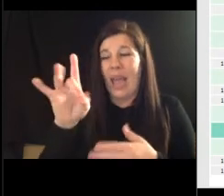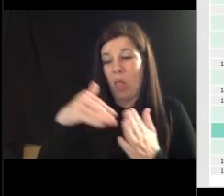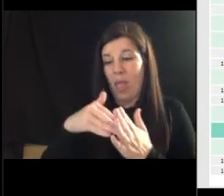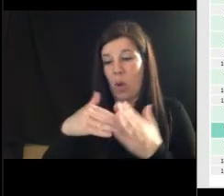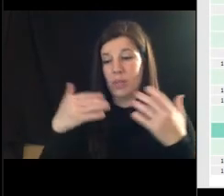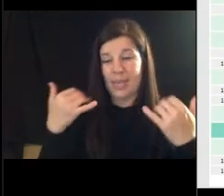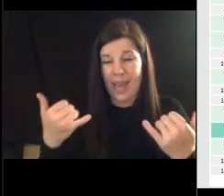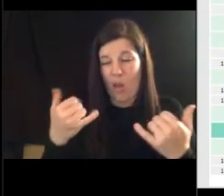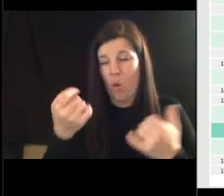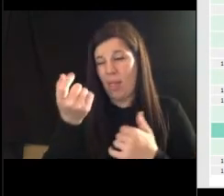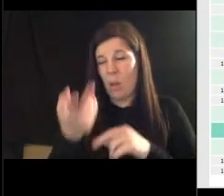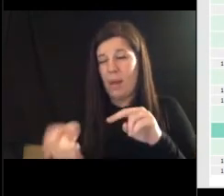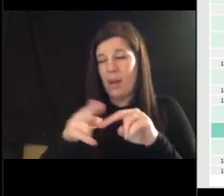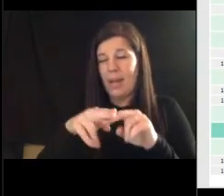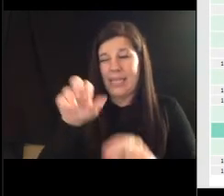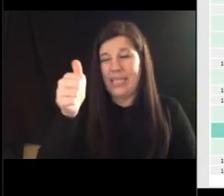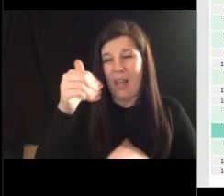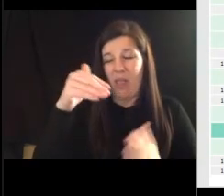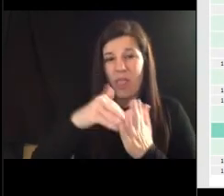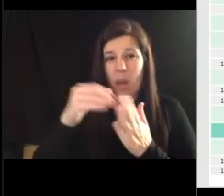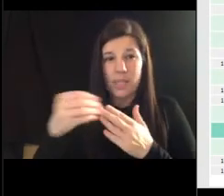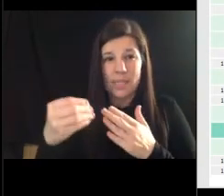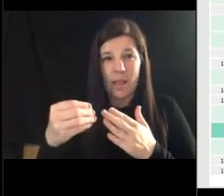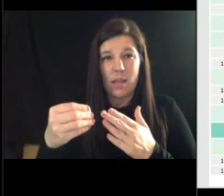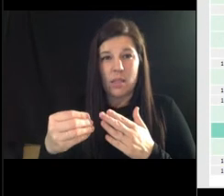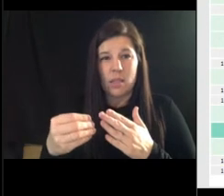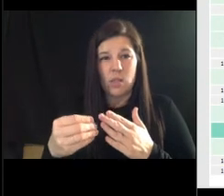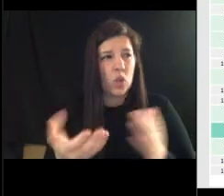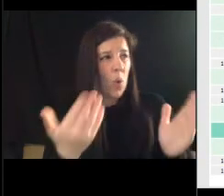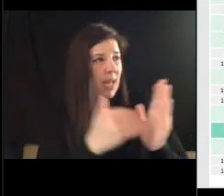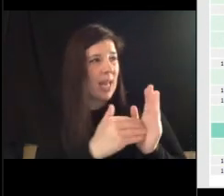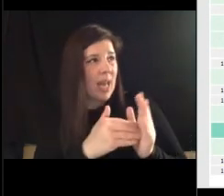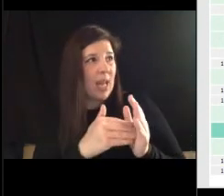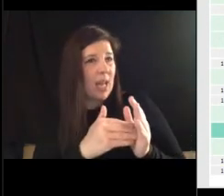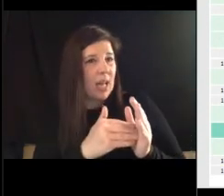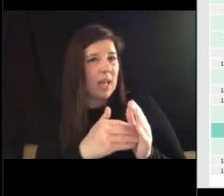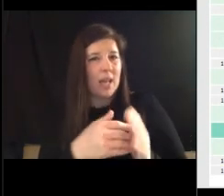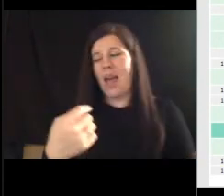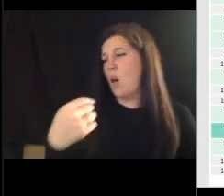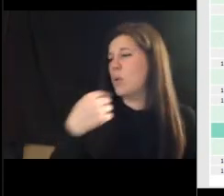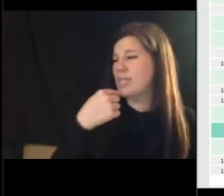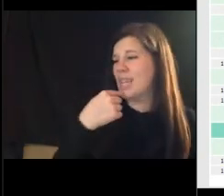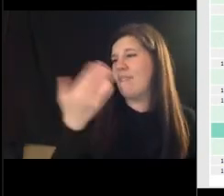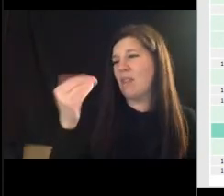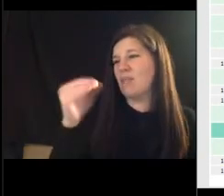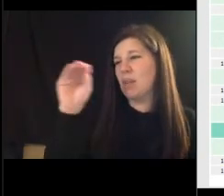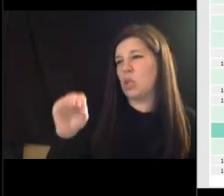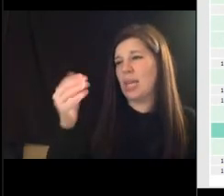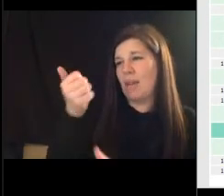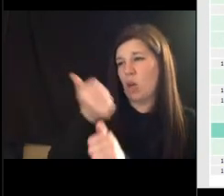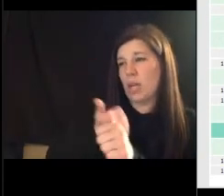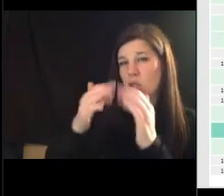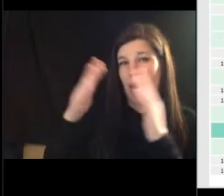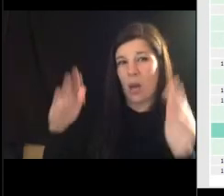over ten thousand total okay so what is that again per i would say 15 percent i will say but please